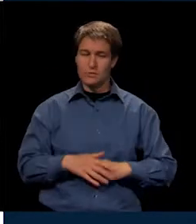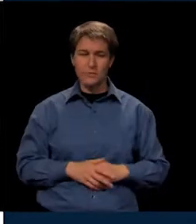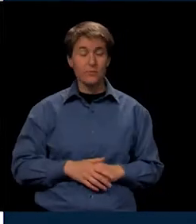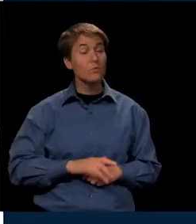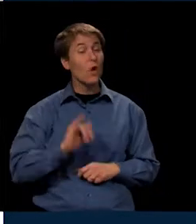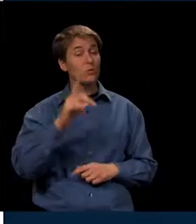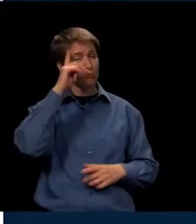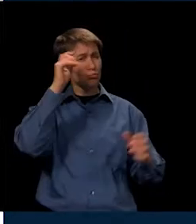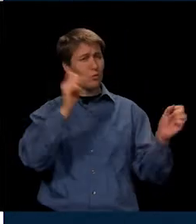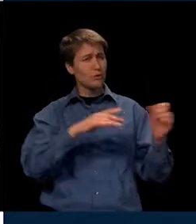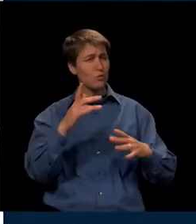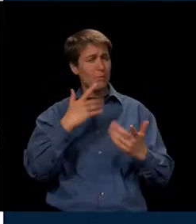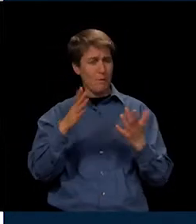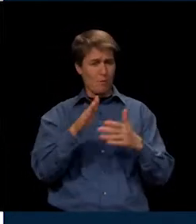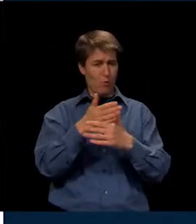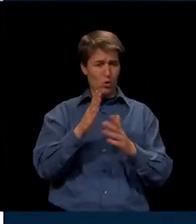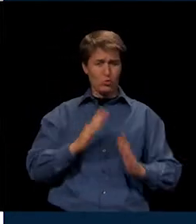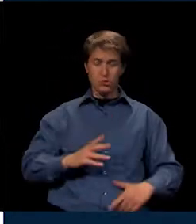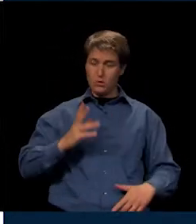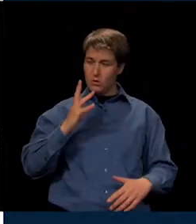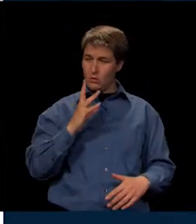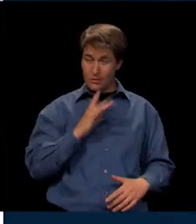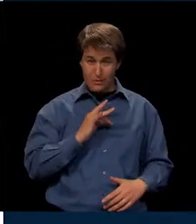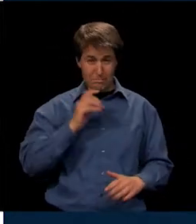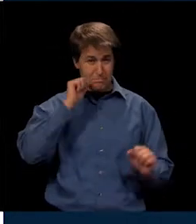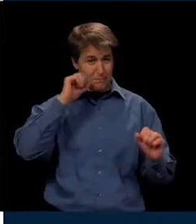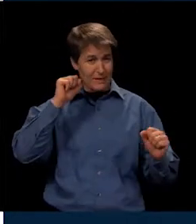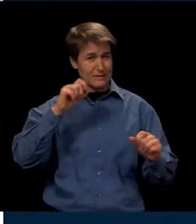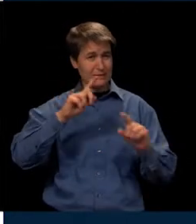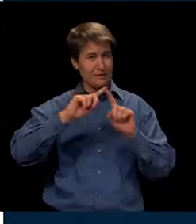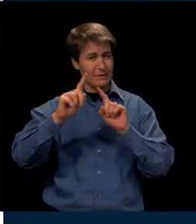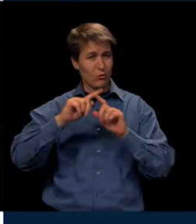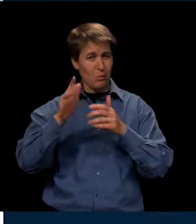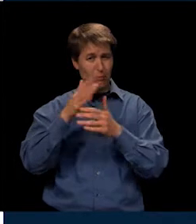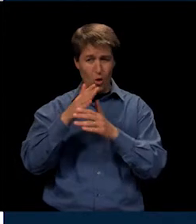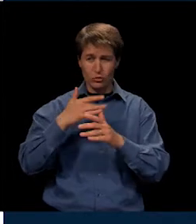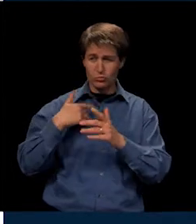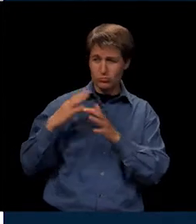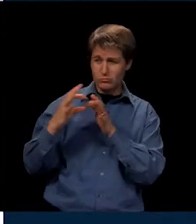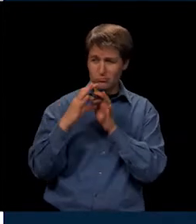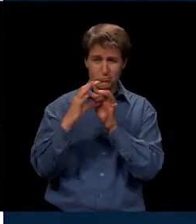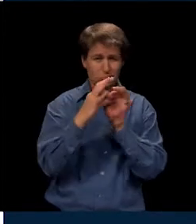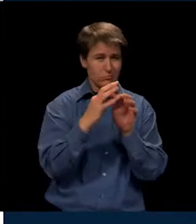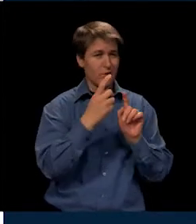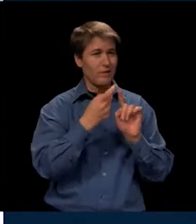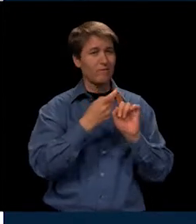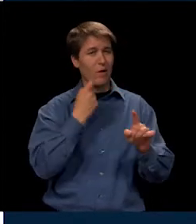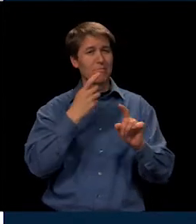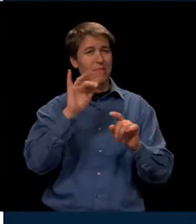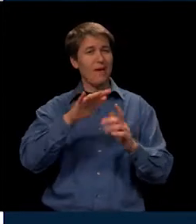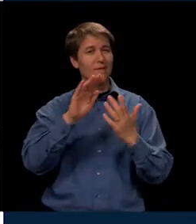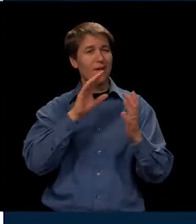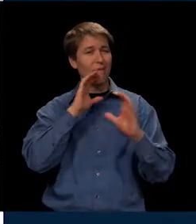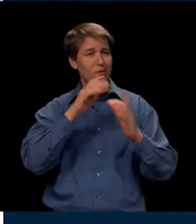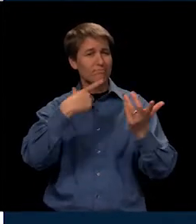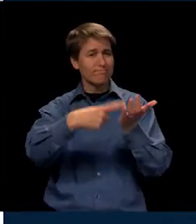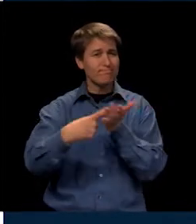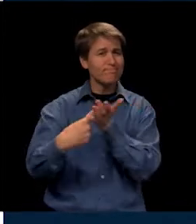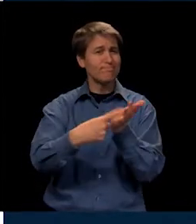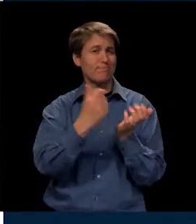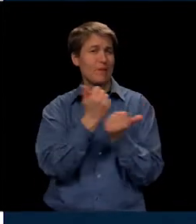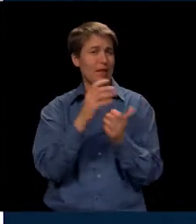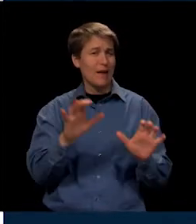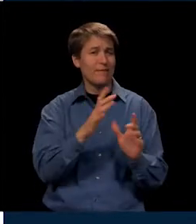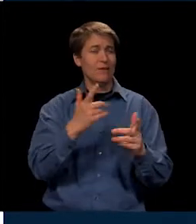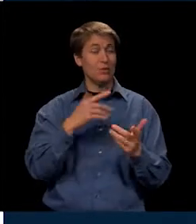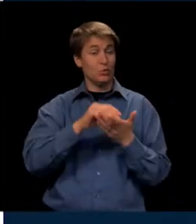brainstormed partners. Oh, my gosh, it was amazing the different partnerships that were starting to come out of the conversations and the activities